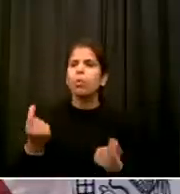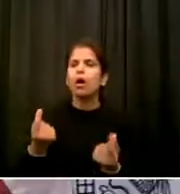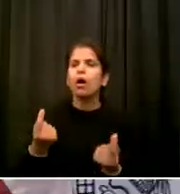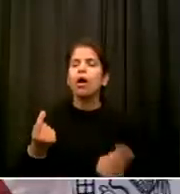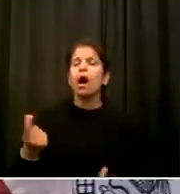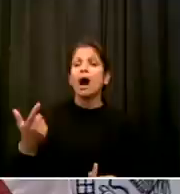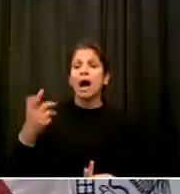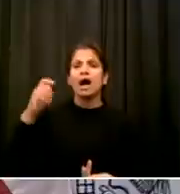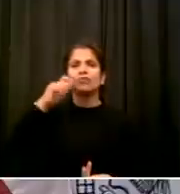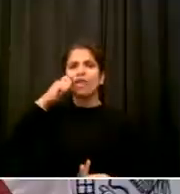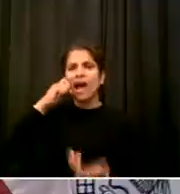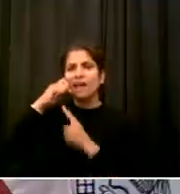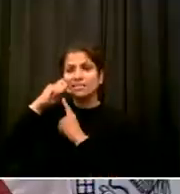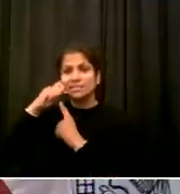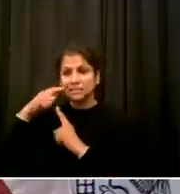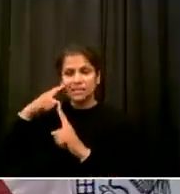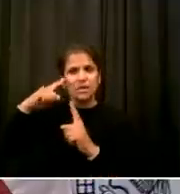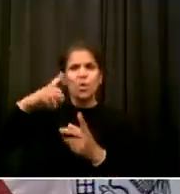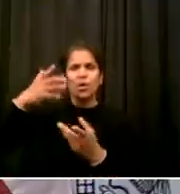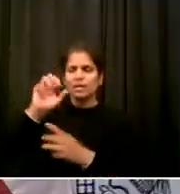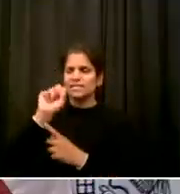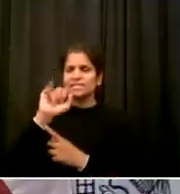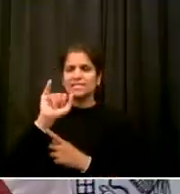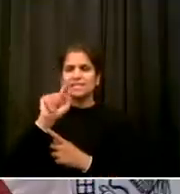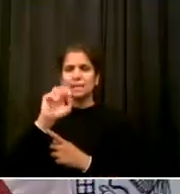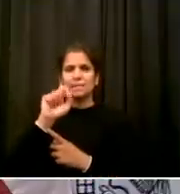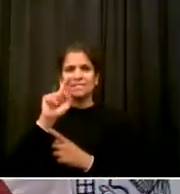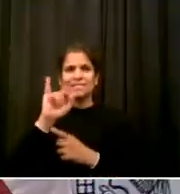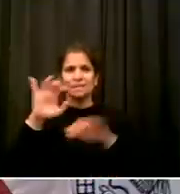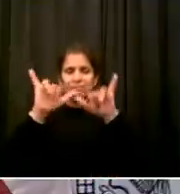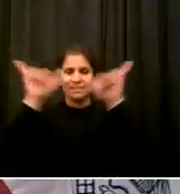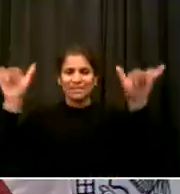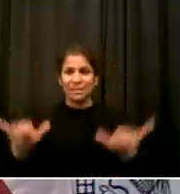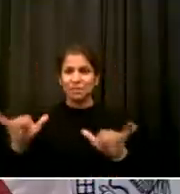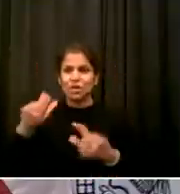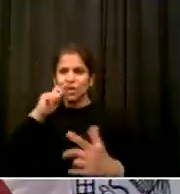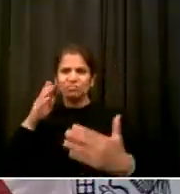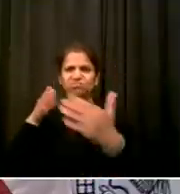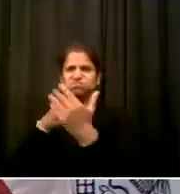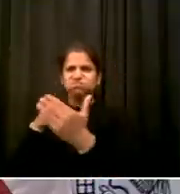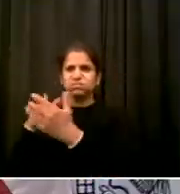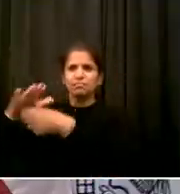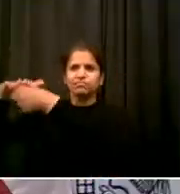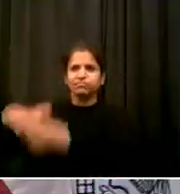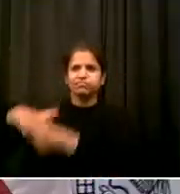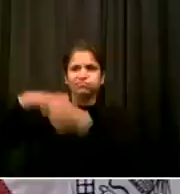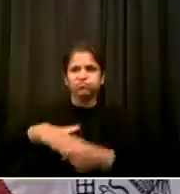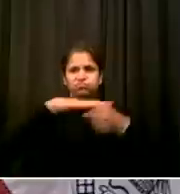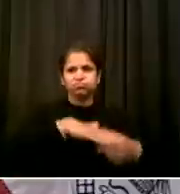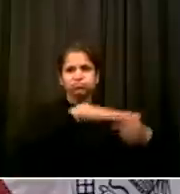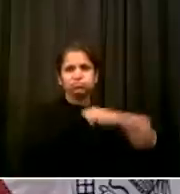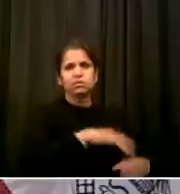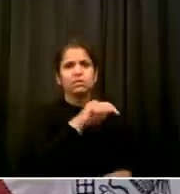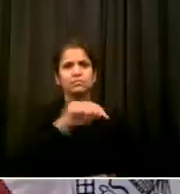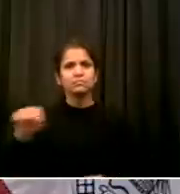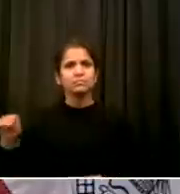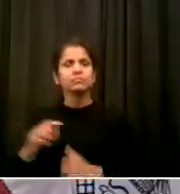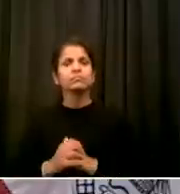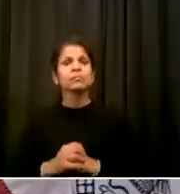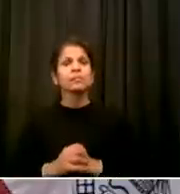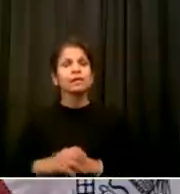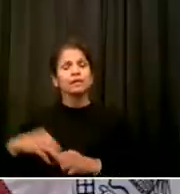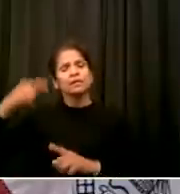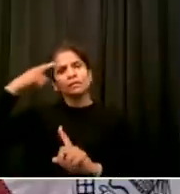that and it's going to be a very difficult challenging process but we can do it because this city has proven itself and